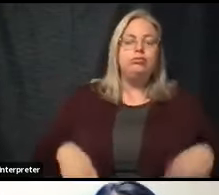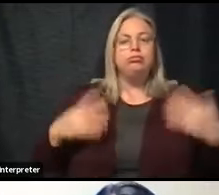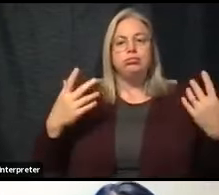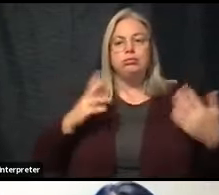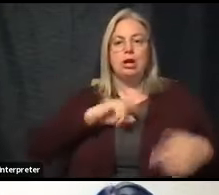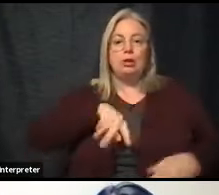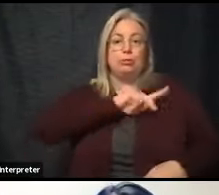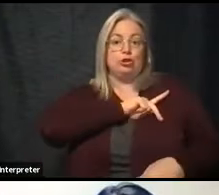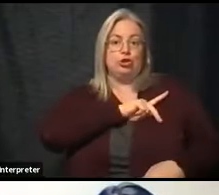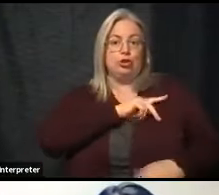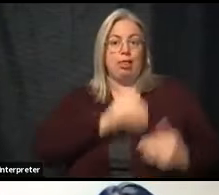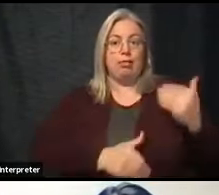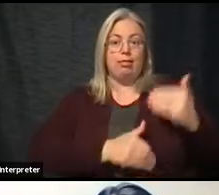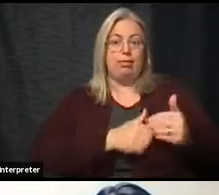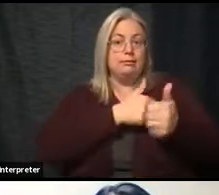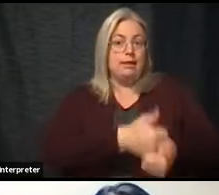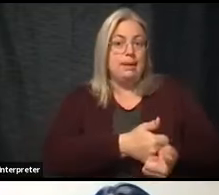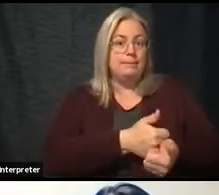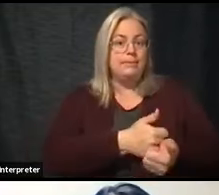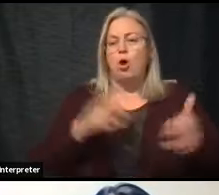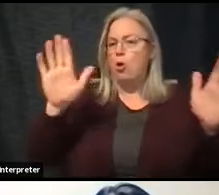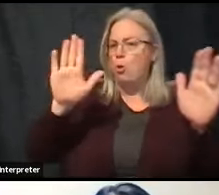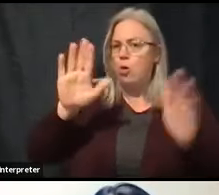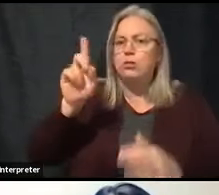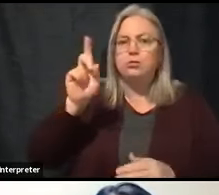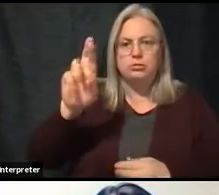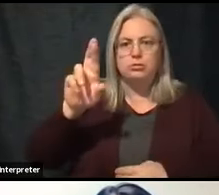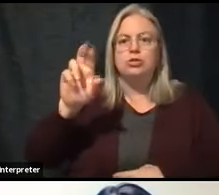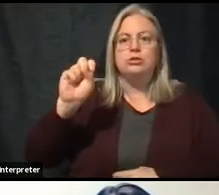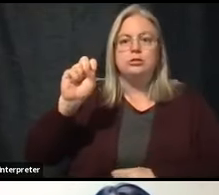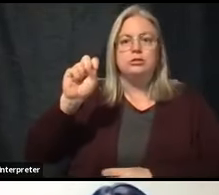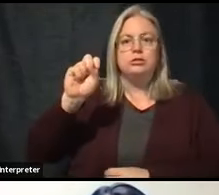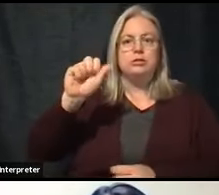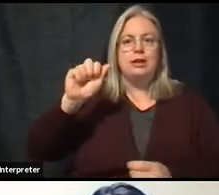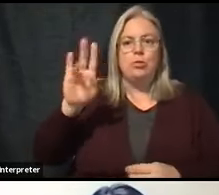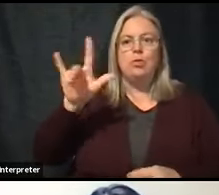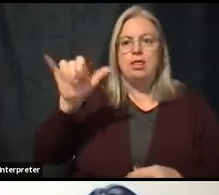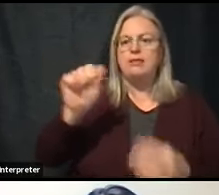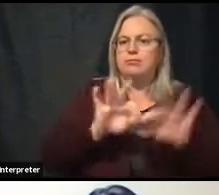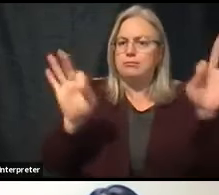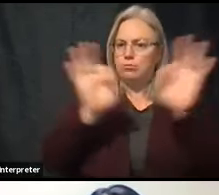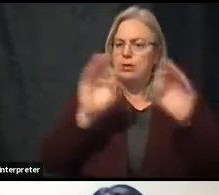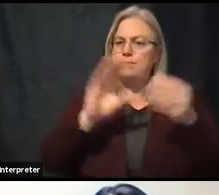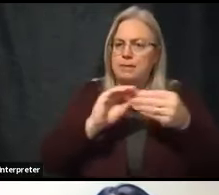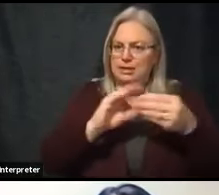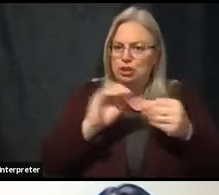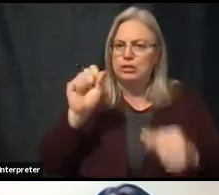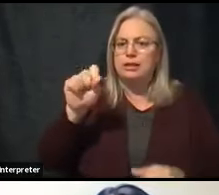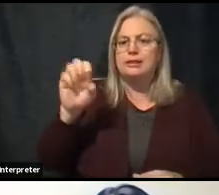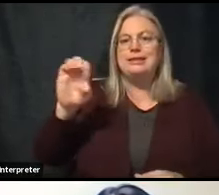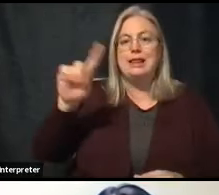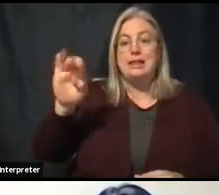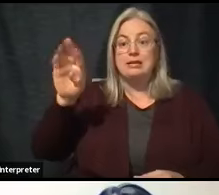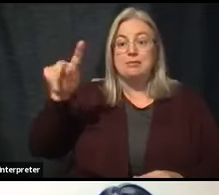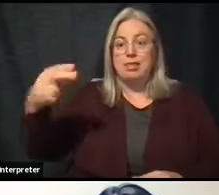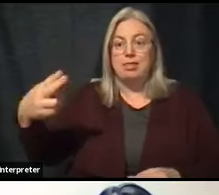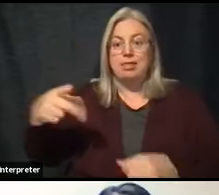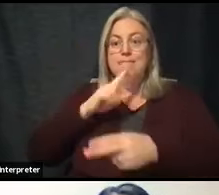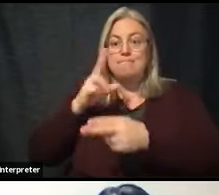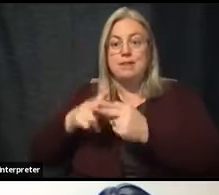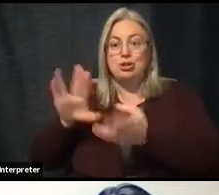take every day. Oh, absolutely. Very important message is Elizabeth mentioned death, but also